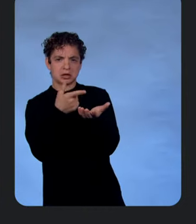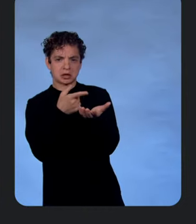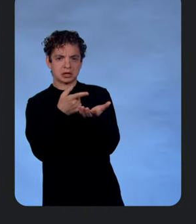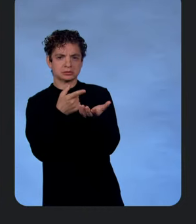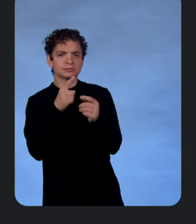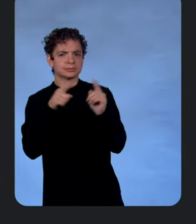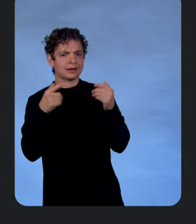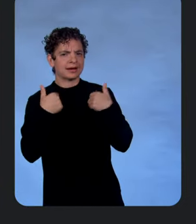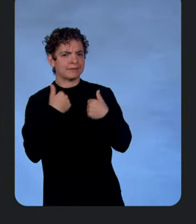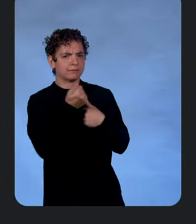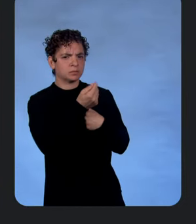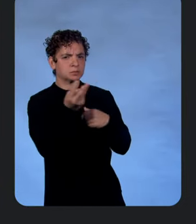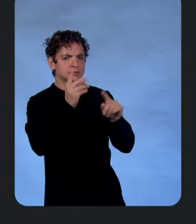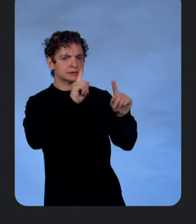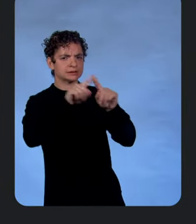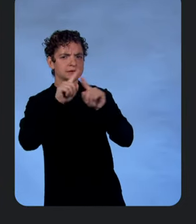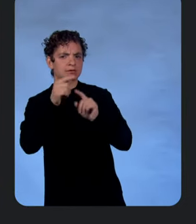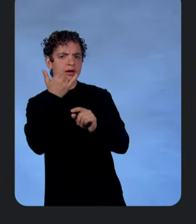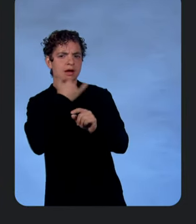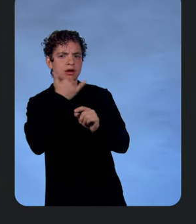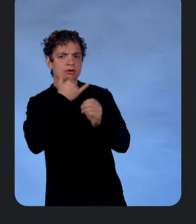several different error values.